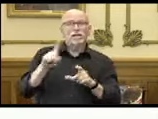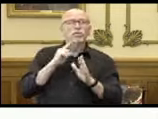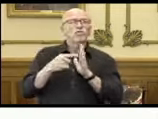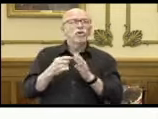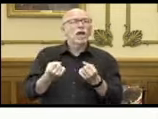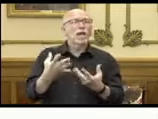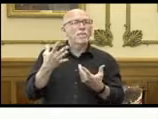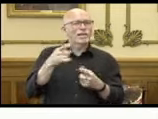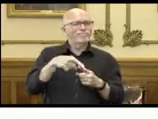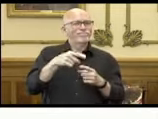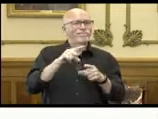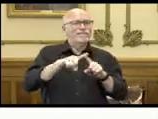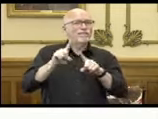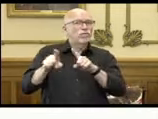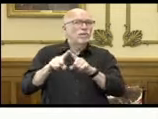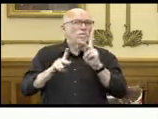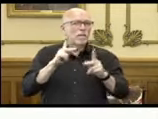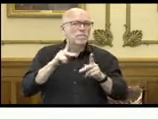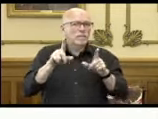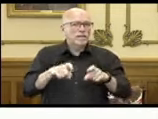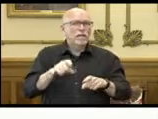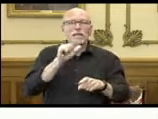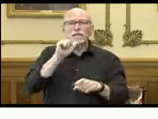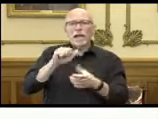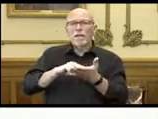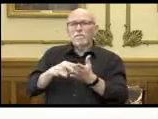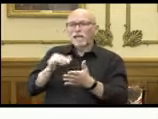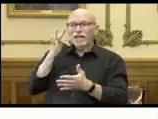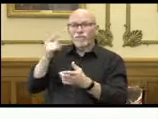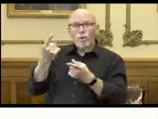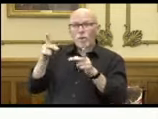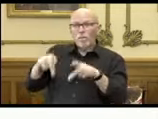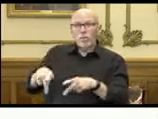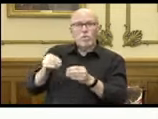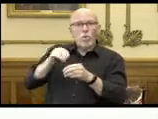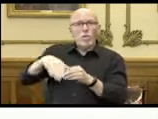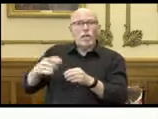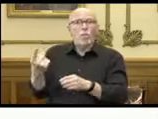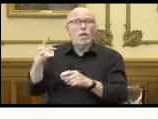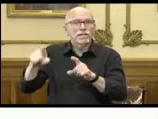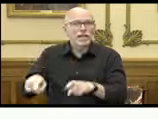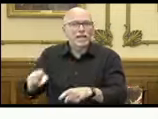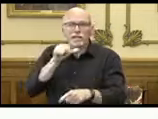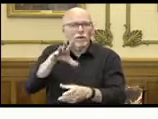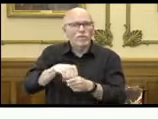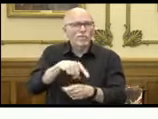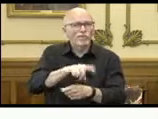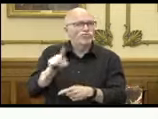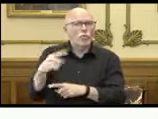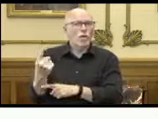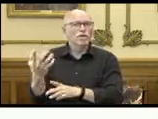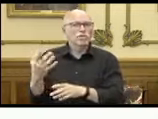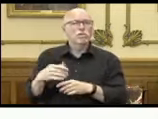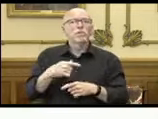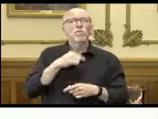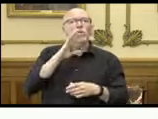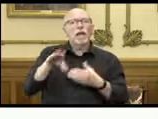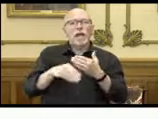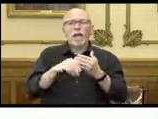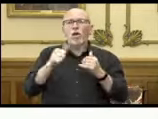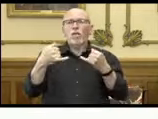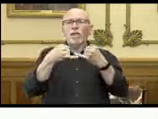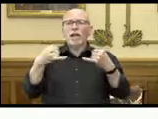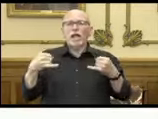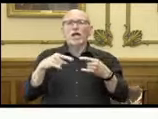unique individuals. It doesn't capture people who may have had more than one COVID test. We will be adding a line to show